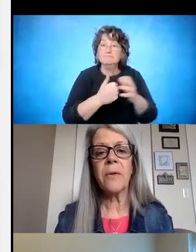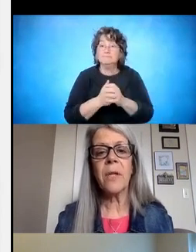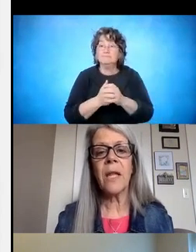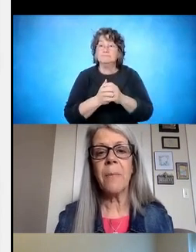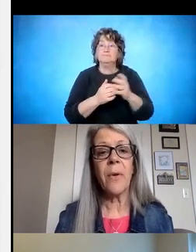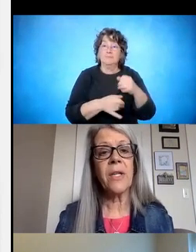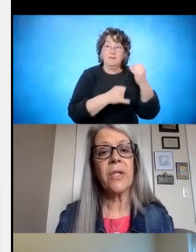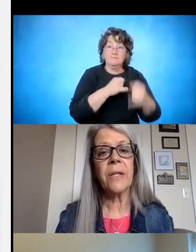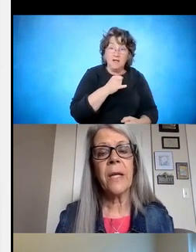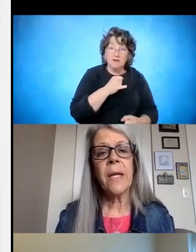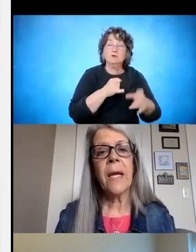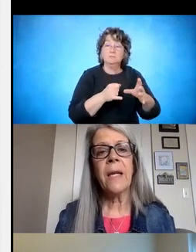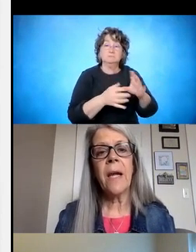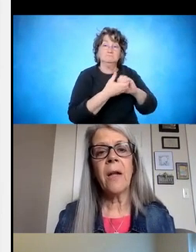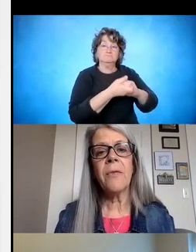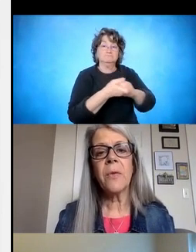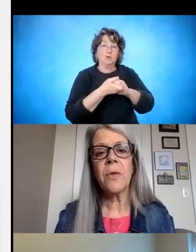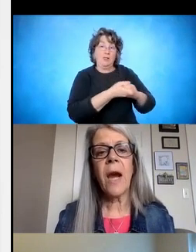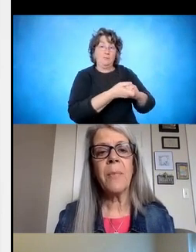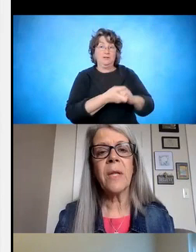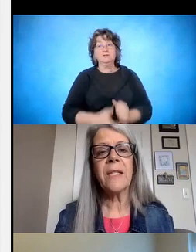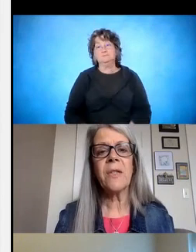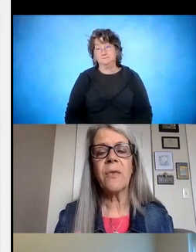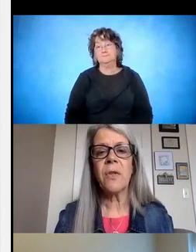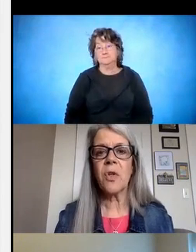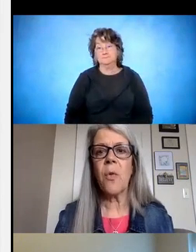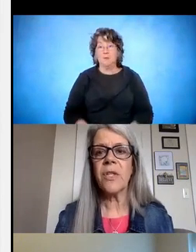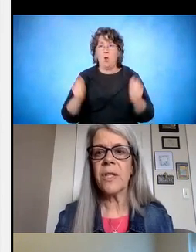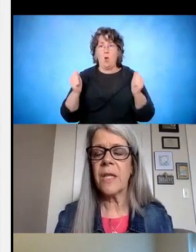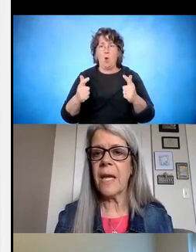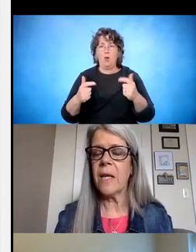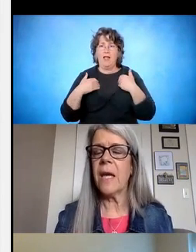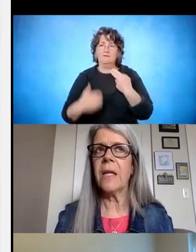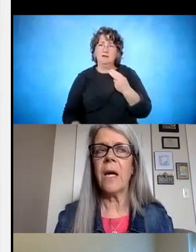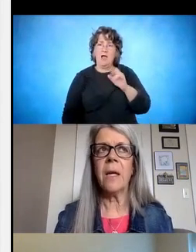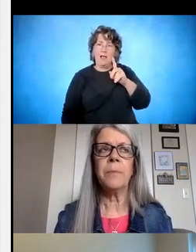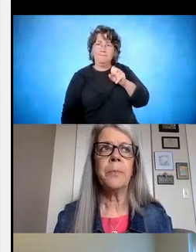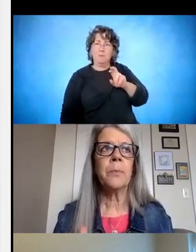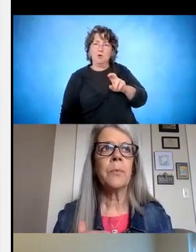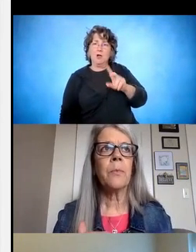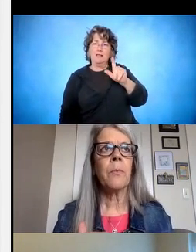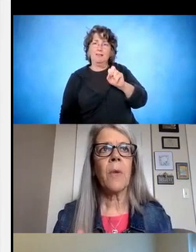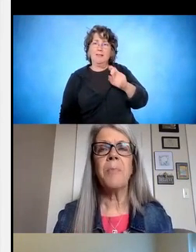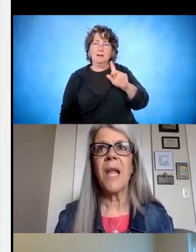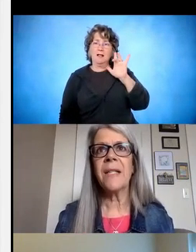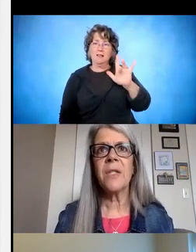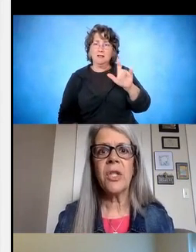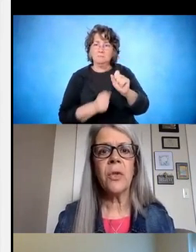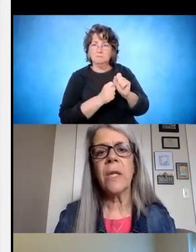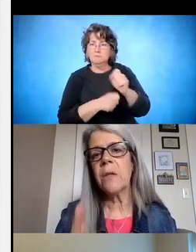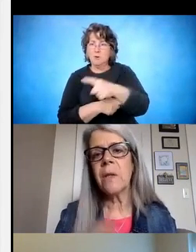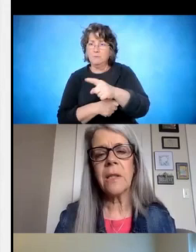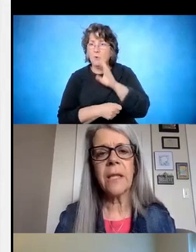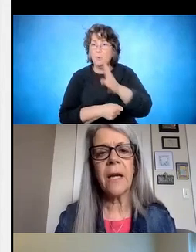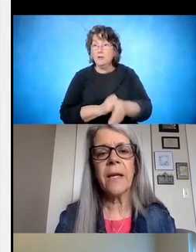are around collaboration. And all of those are hyperlinked. So if there's a question that, that applies to